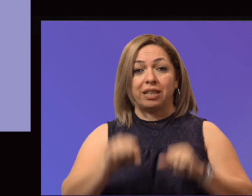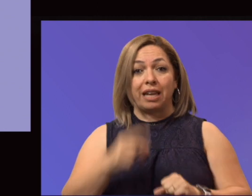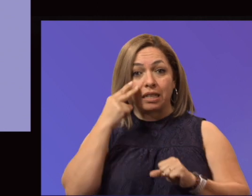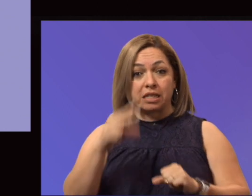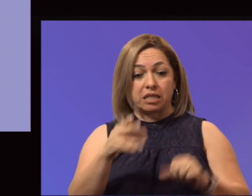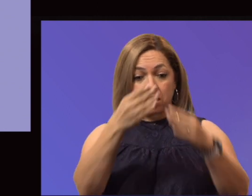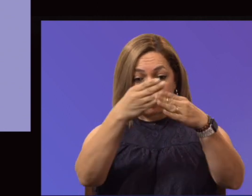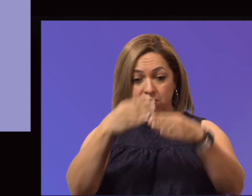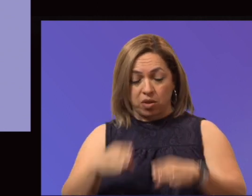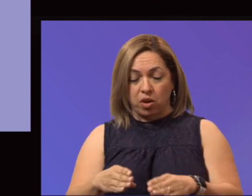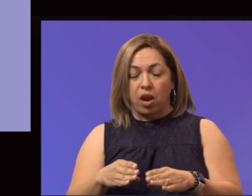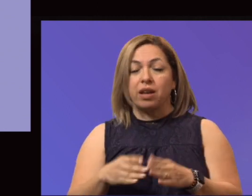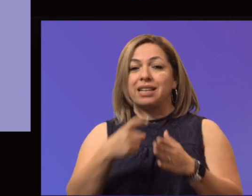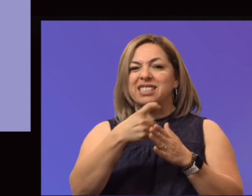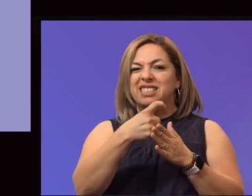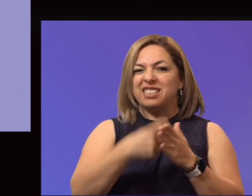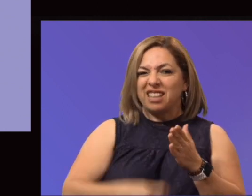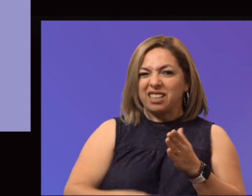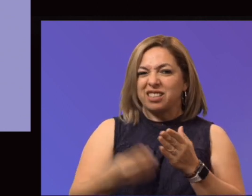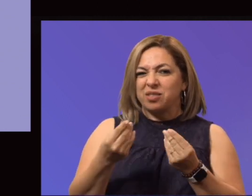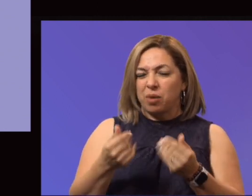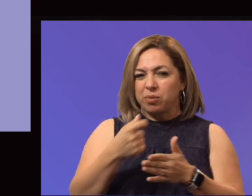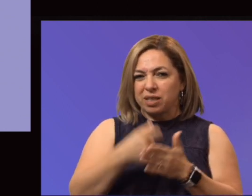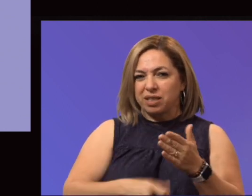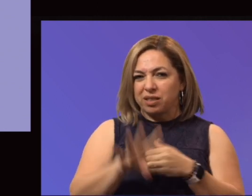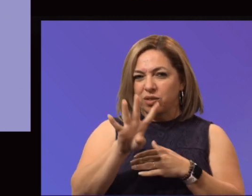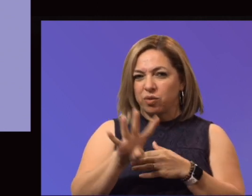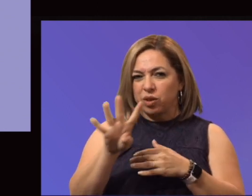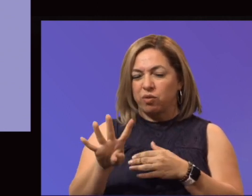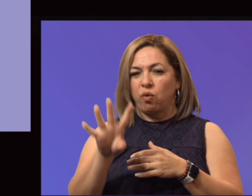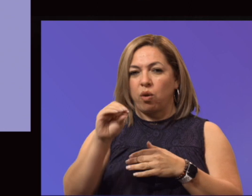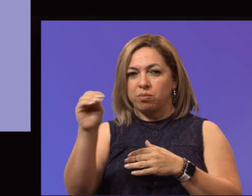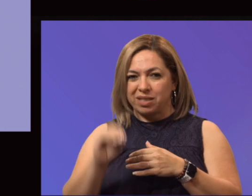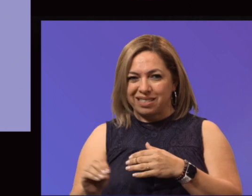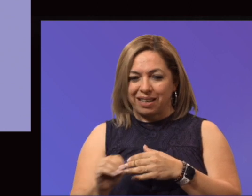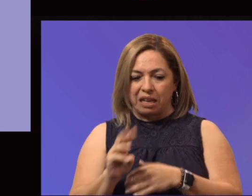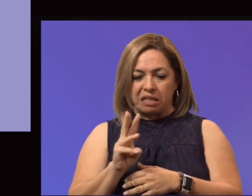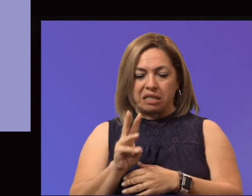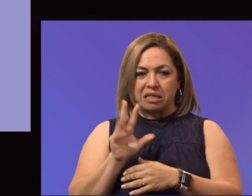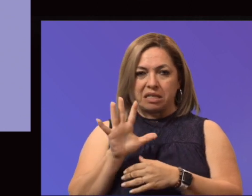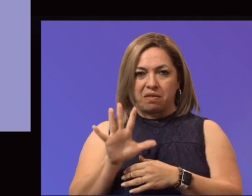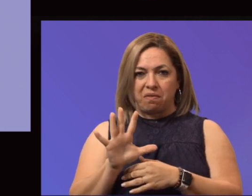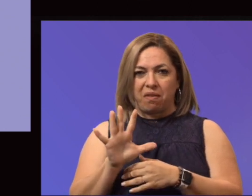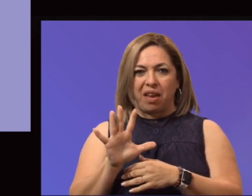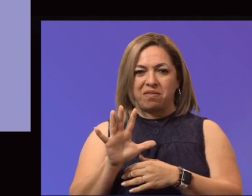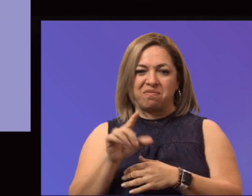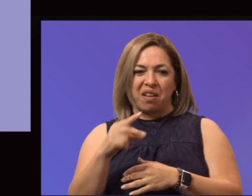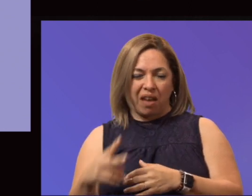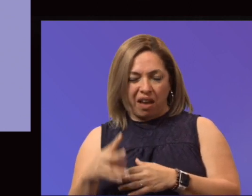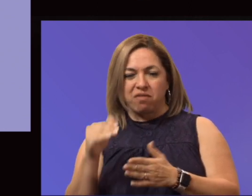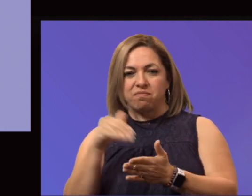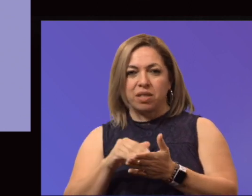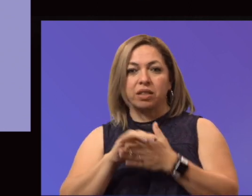property taxes at just short of 44%, just about $65.5 million. And I want to remind